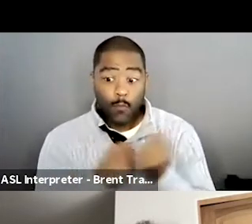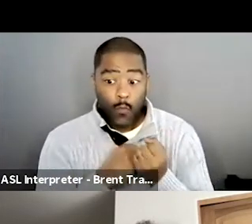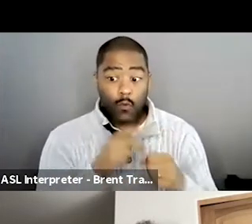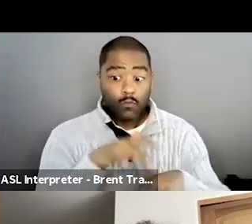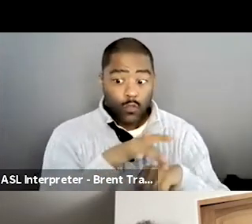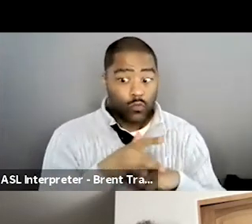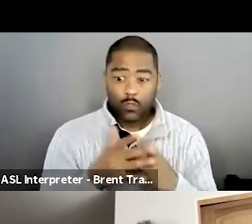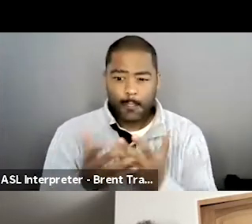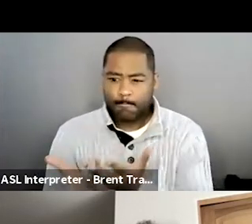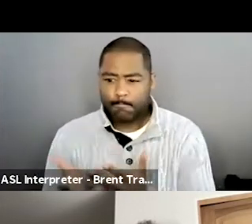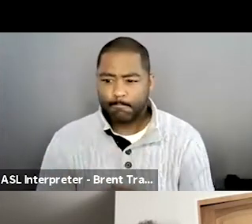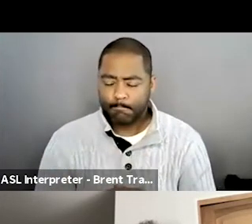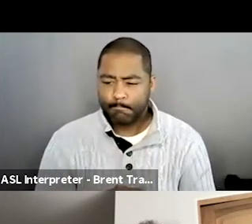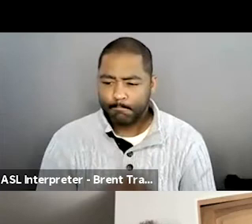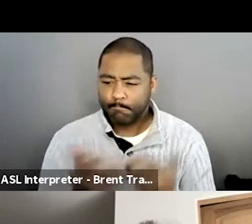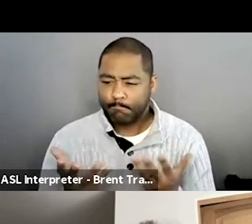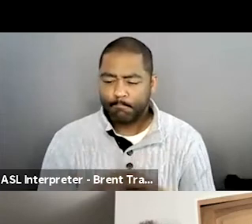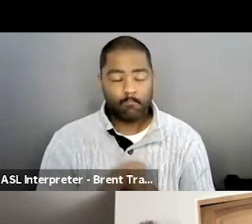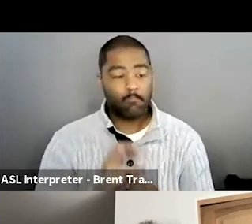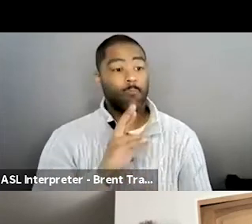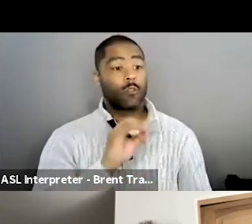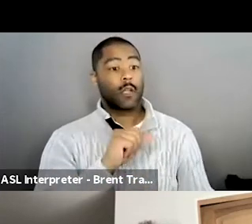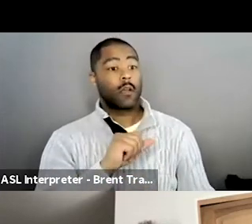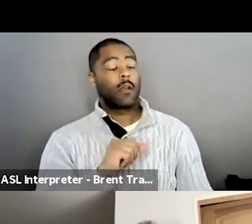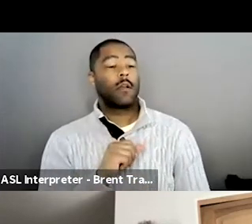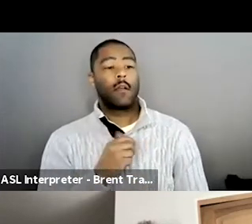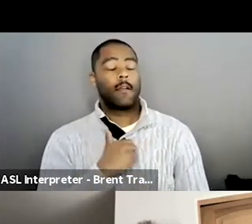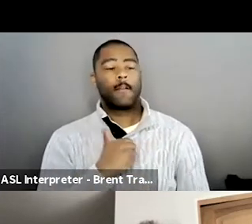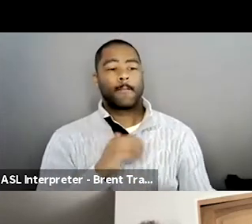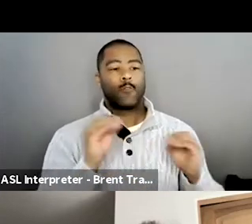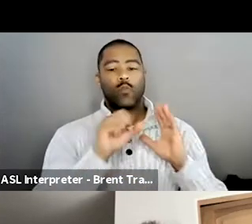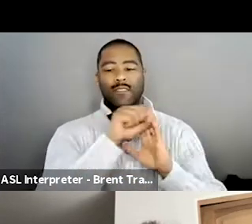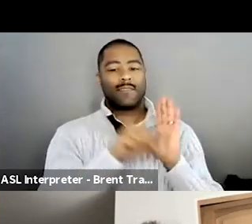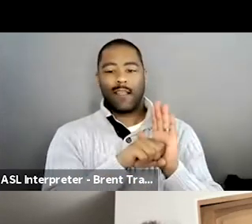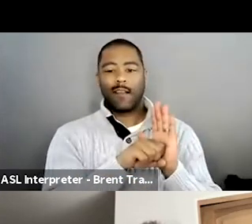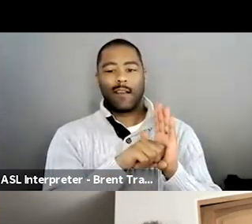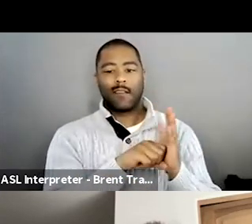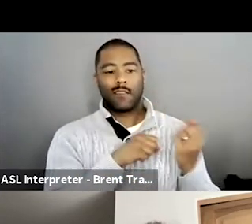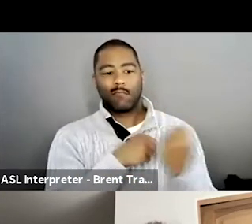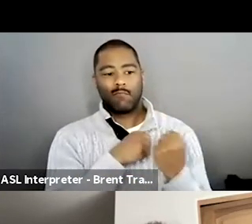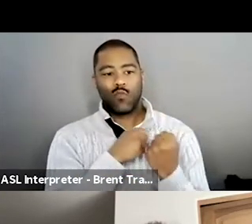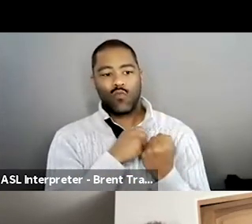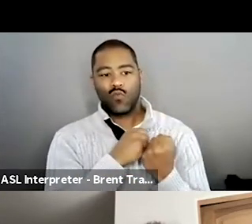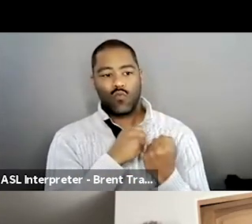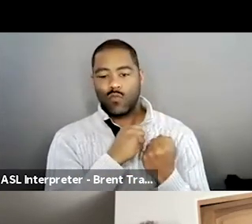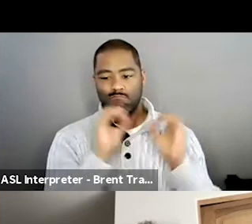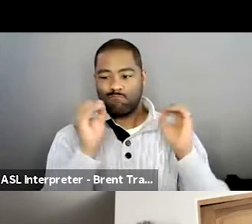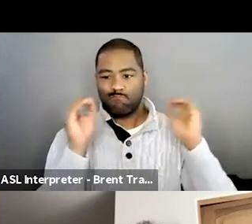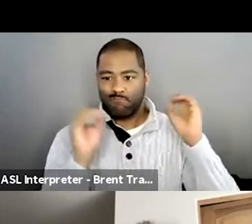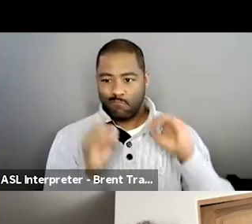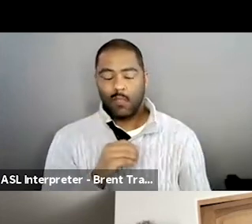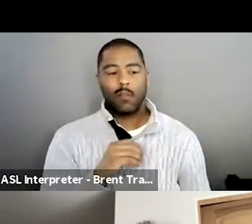receive state help, um, whatsoever. Each state is different as how far they manage, um,